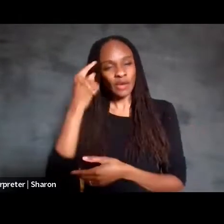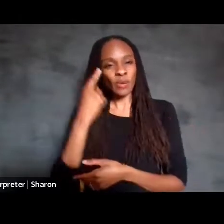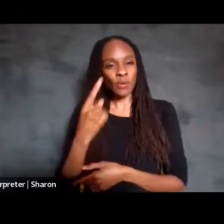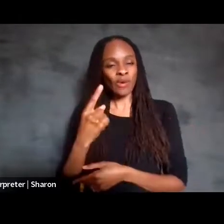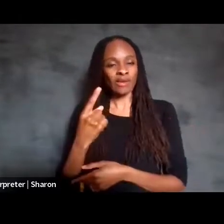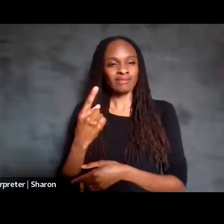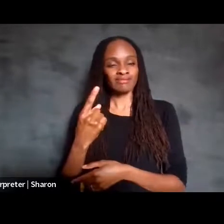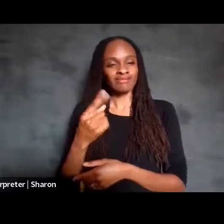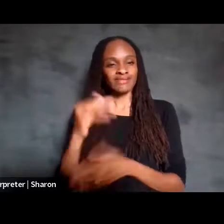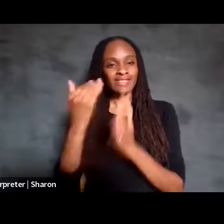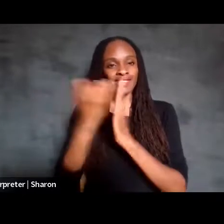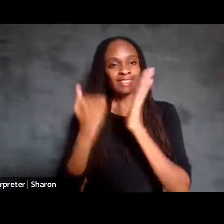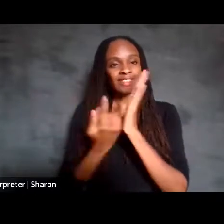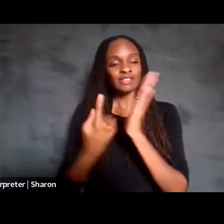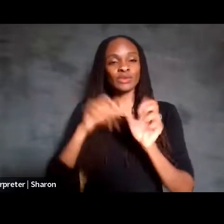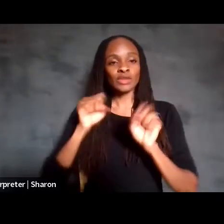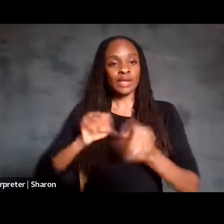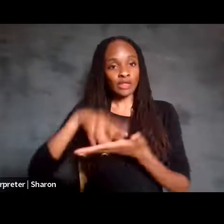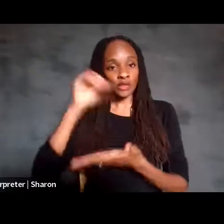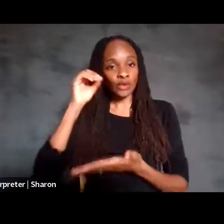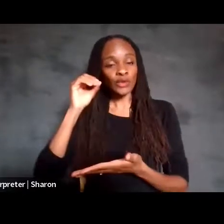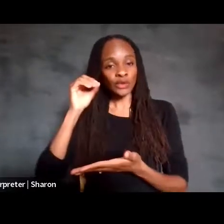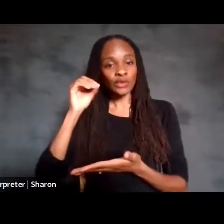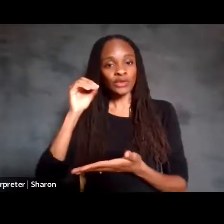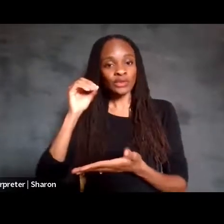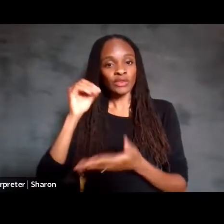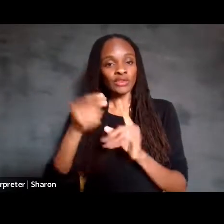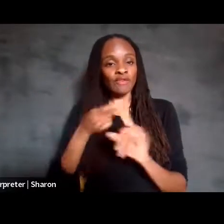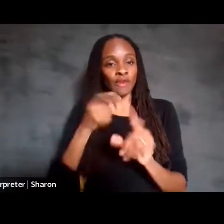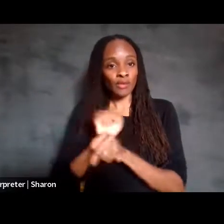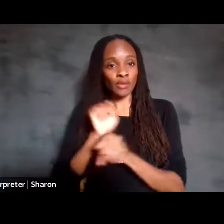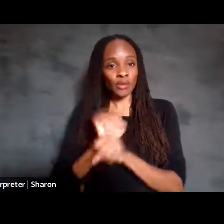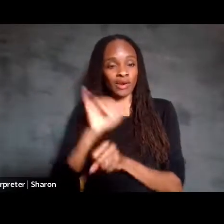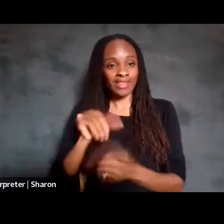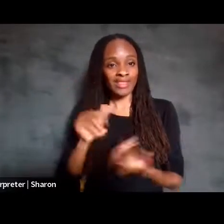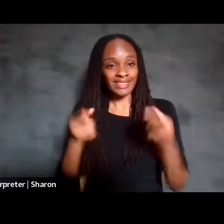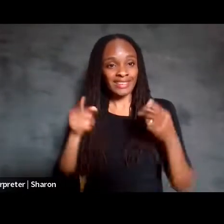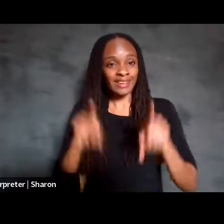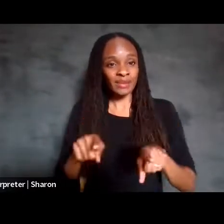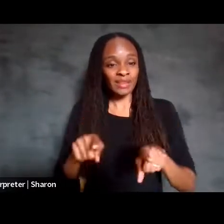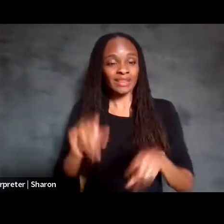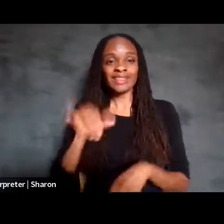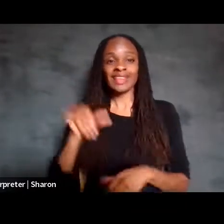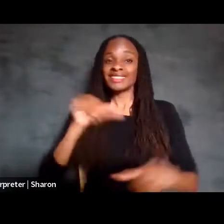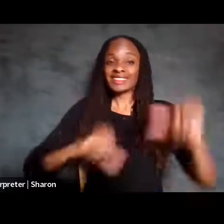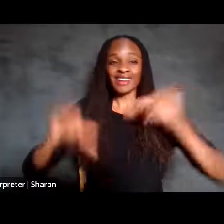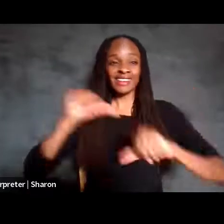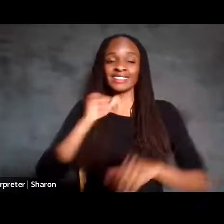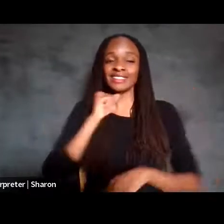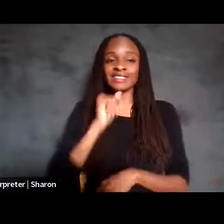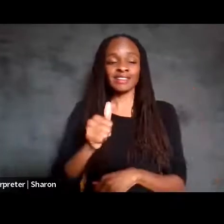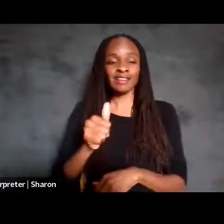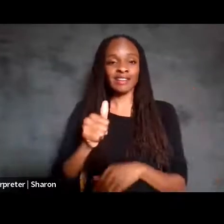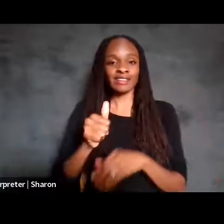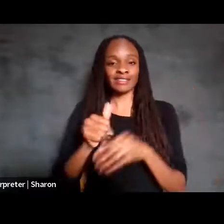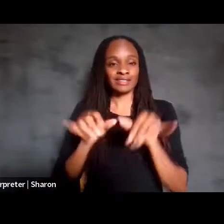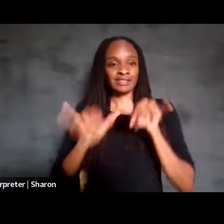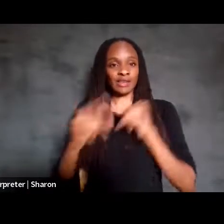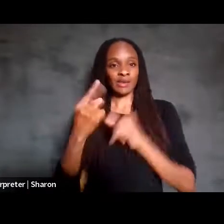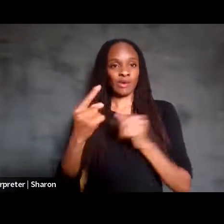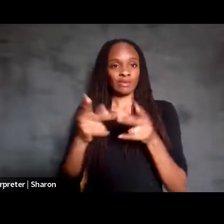from the work taking place is that science is that not fixed, it is not